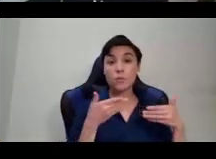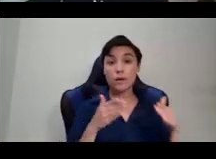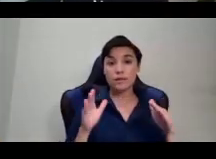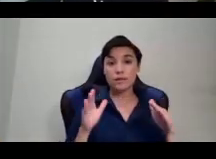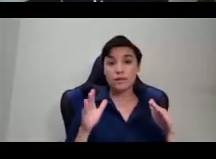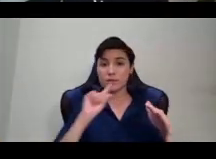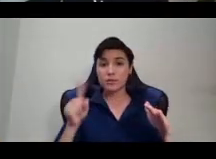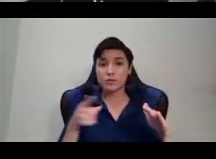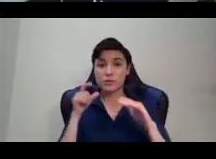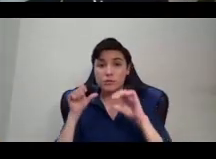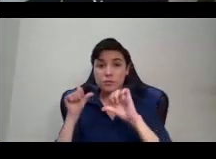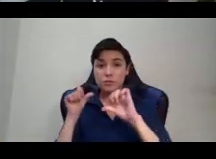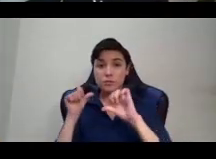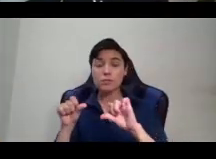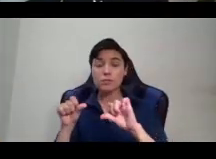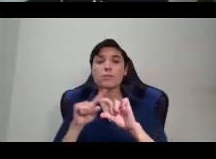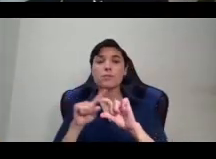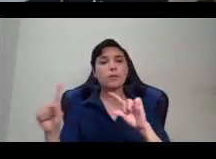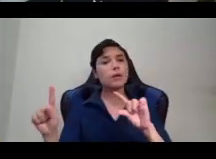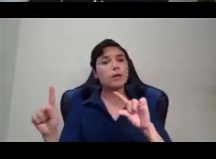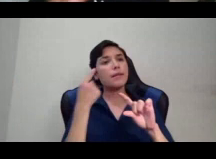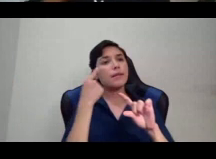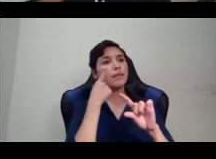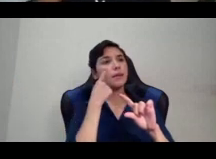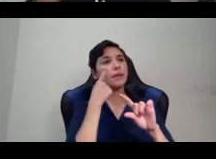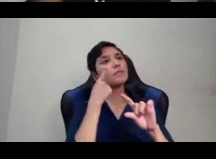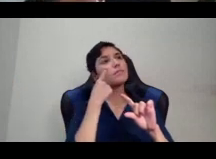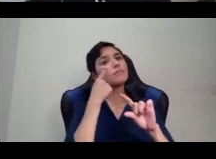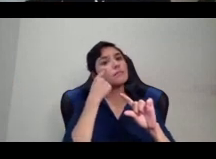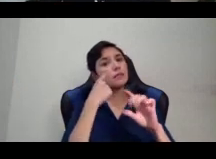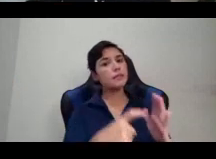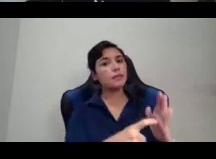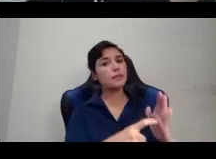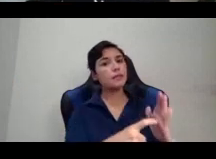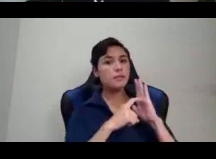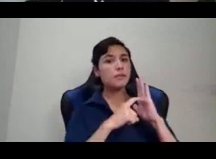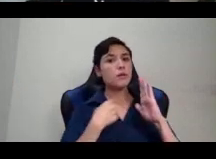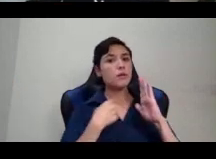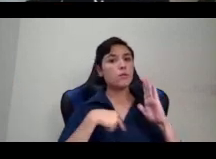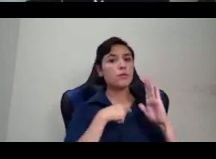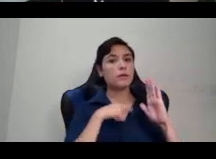is, I think, necessary for us to consider